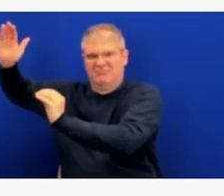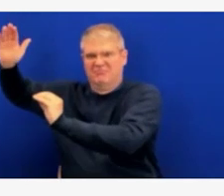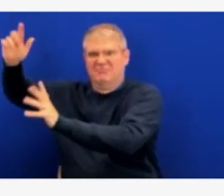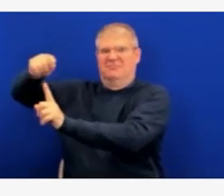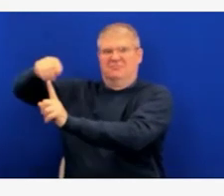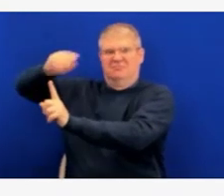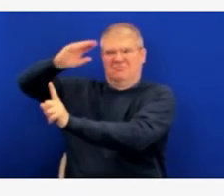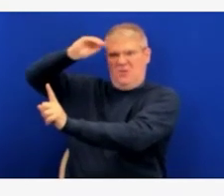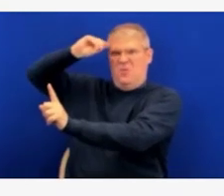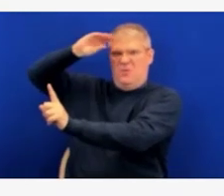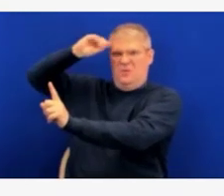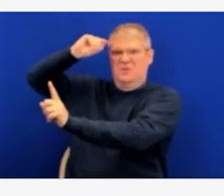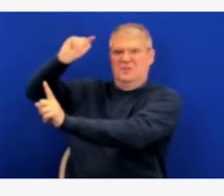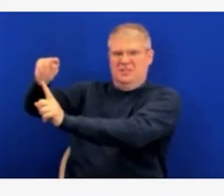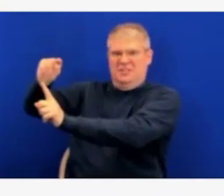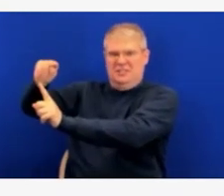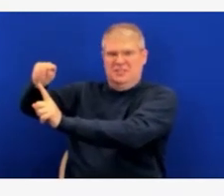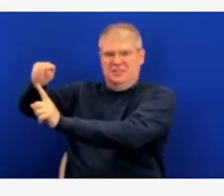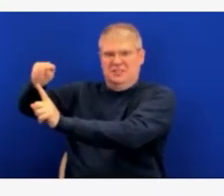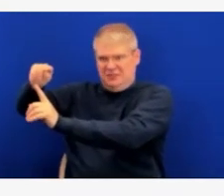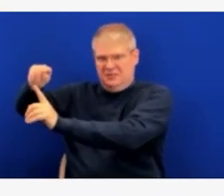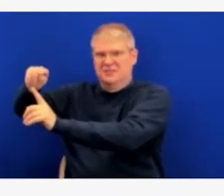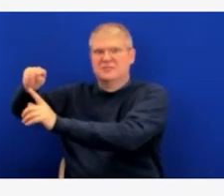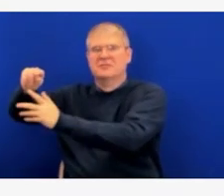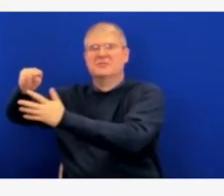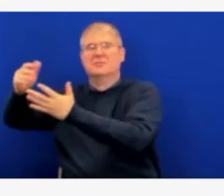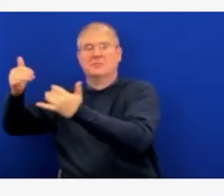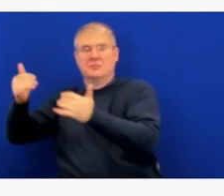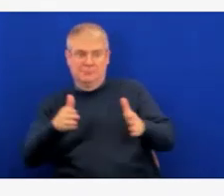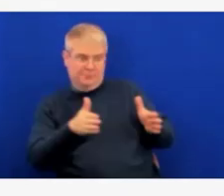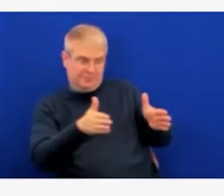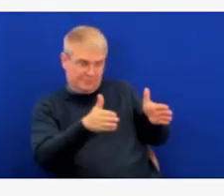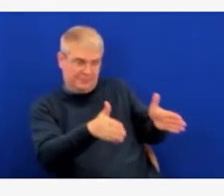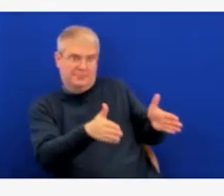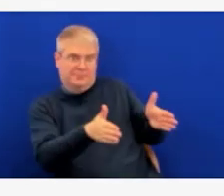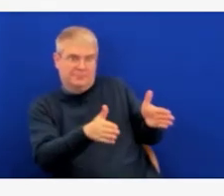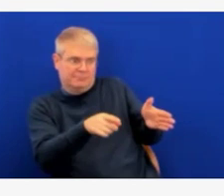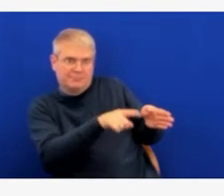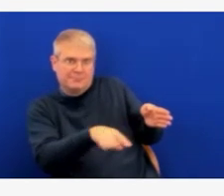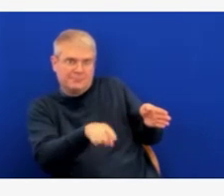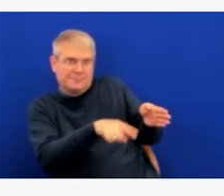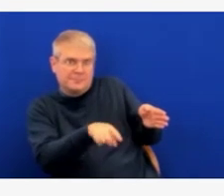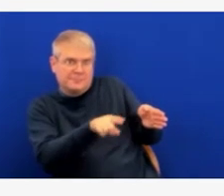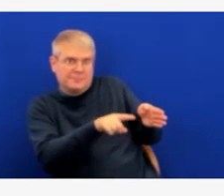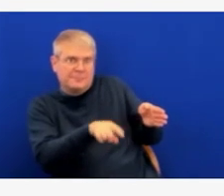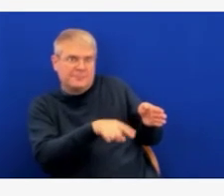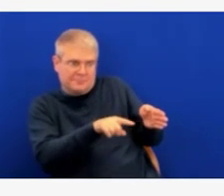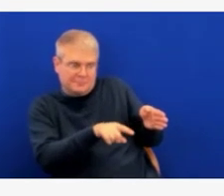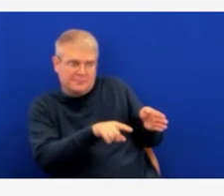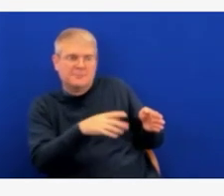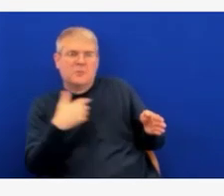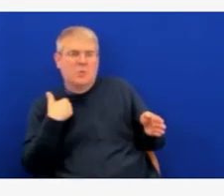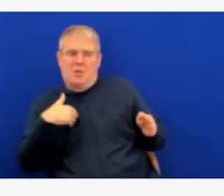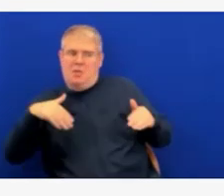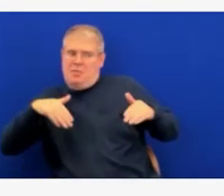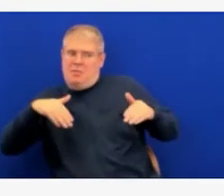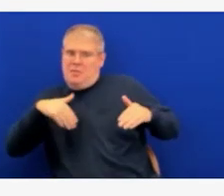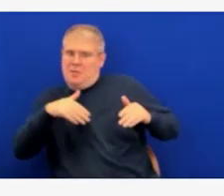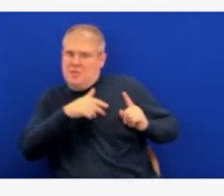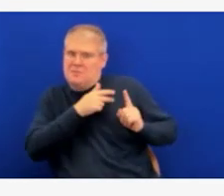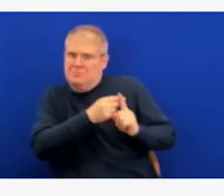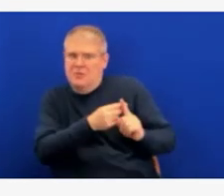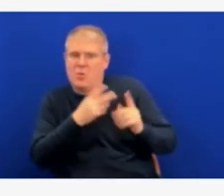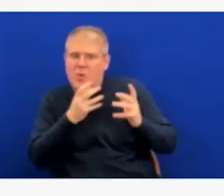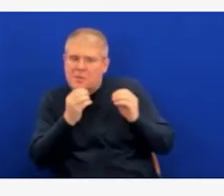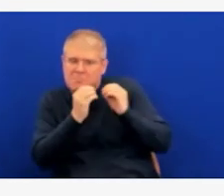group, so we can't say that for sure. So, and as you mentioned, sorry, Dr. Barker also, yeah, they have enrolled, like Moderna, for example, is